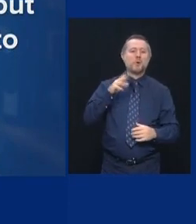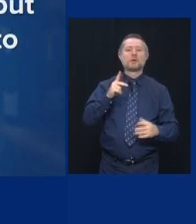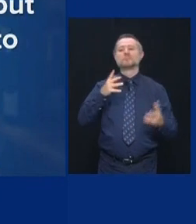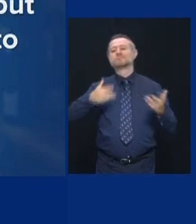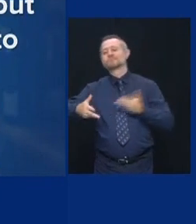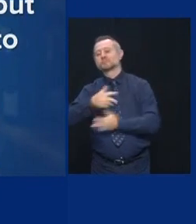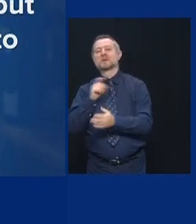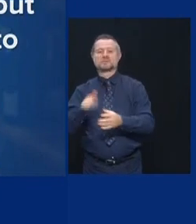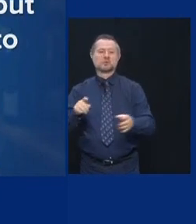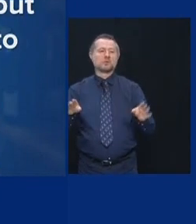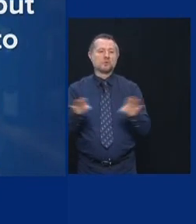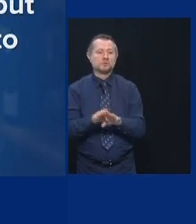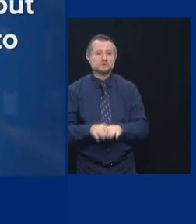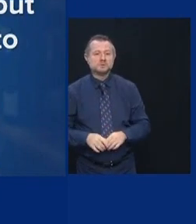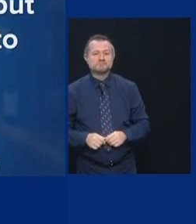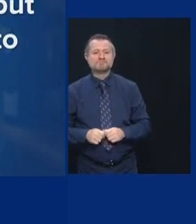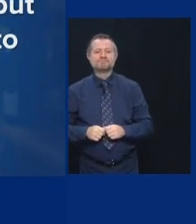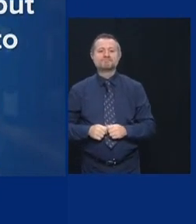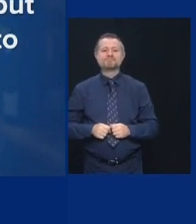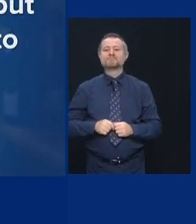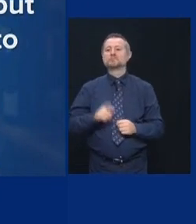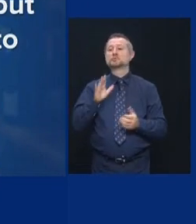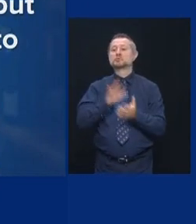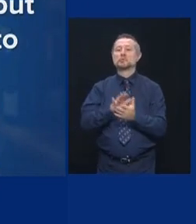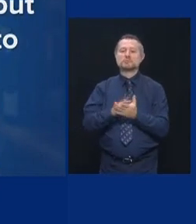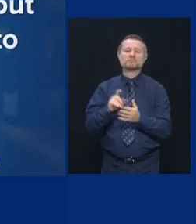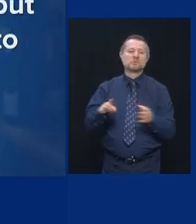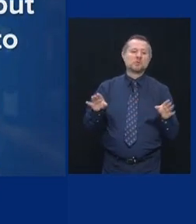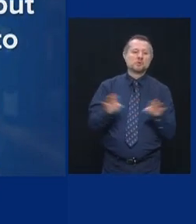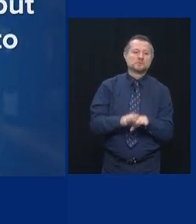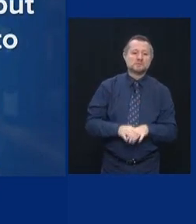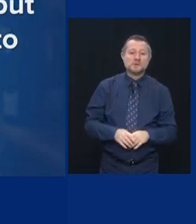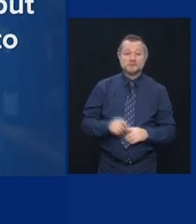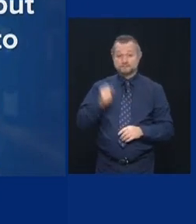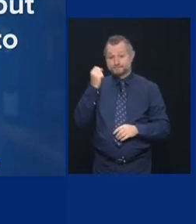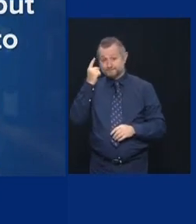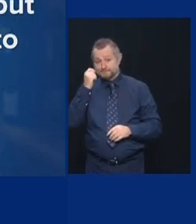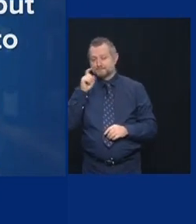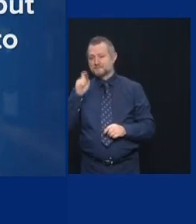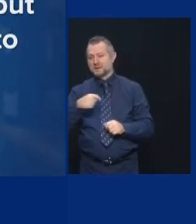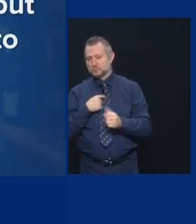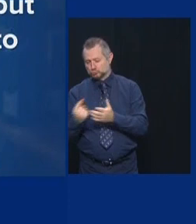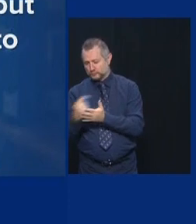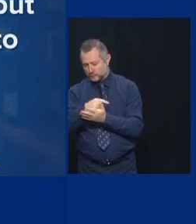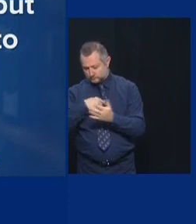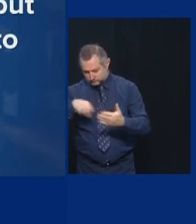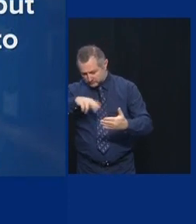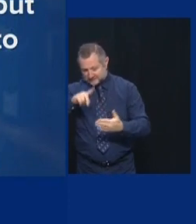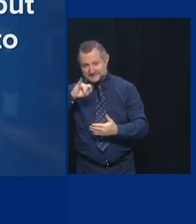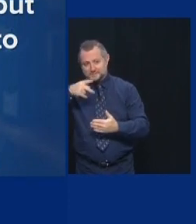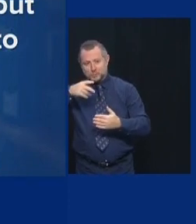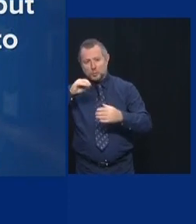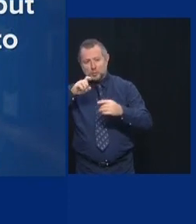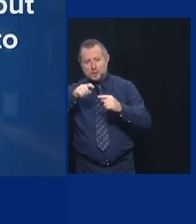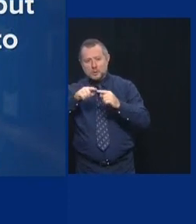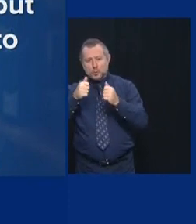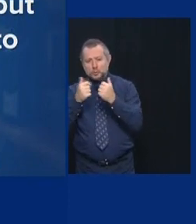but we need to have the right template designed before we can do that with full accuracy.